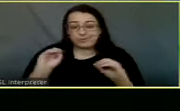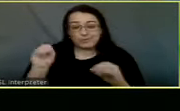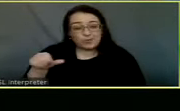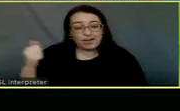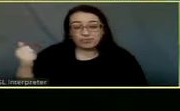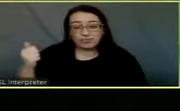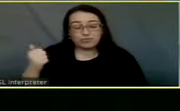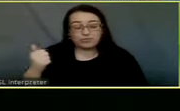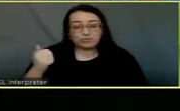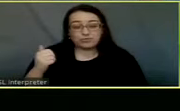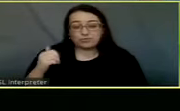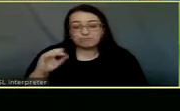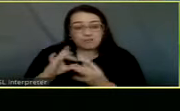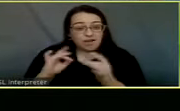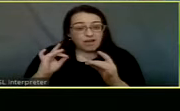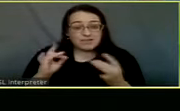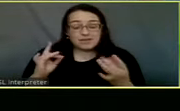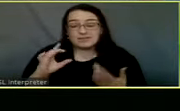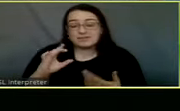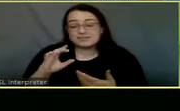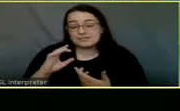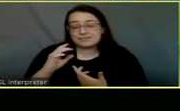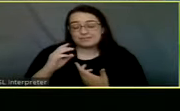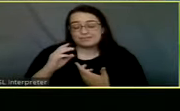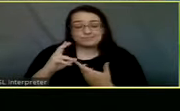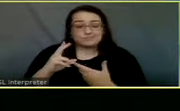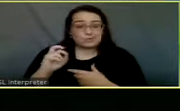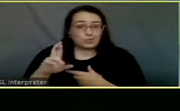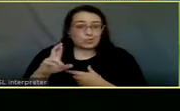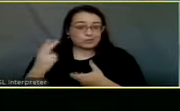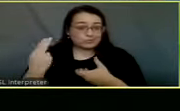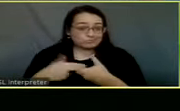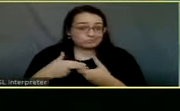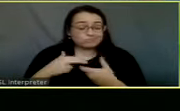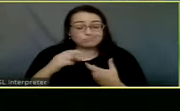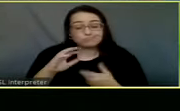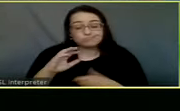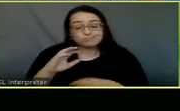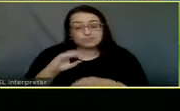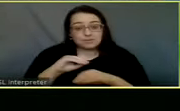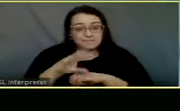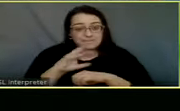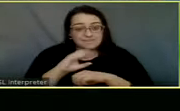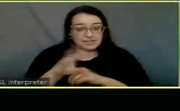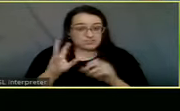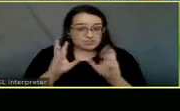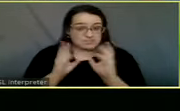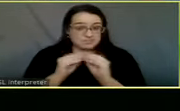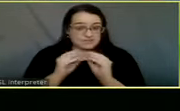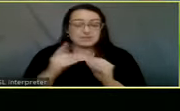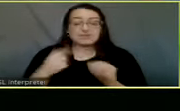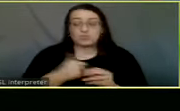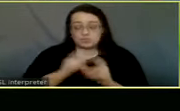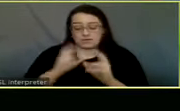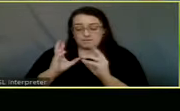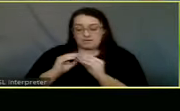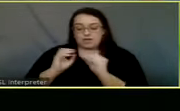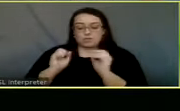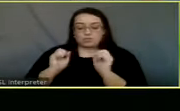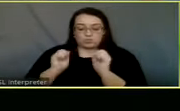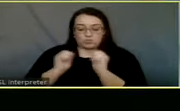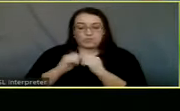um, comments inside of our advisory board meetings. And I do know that when we met with the, um,